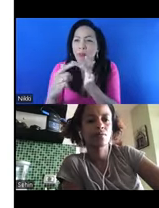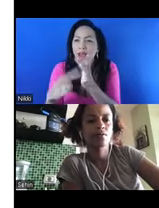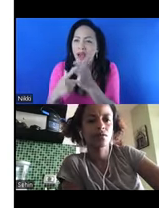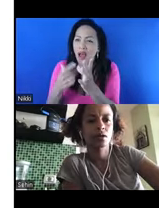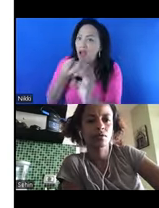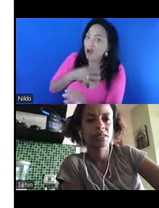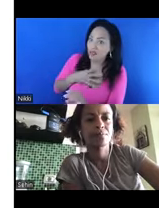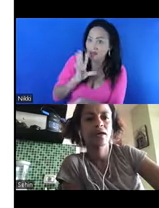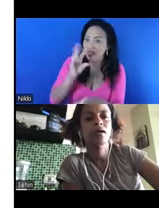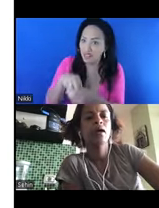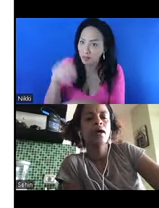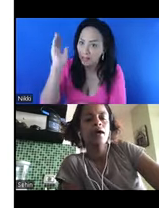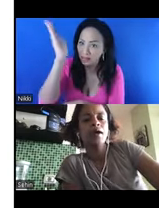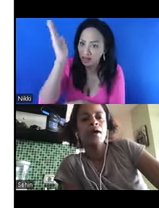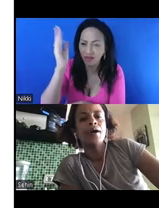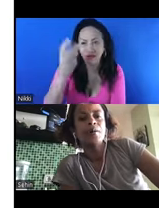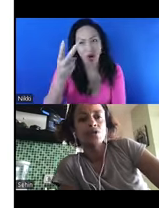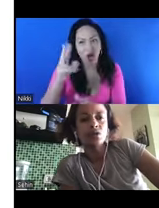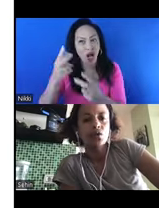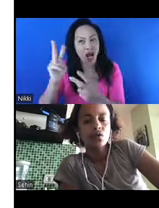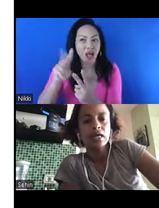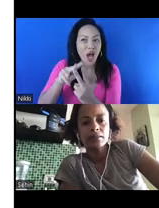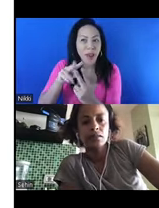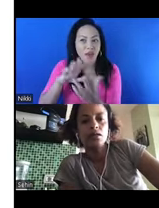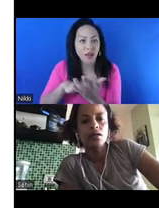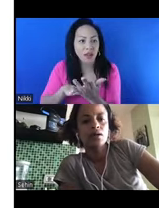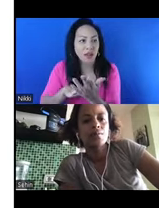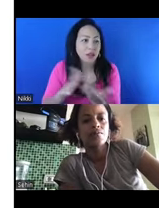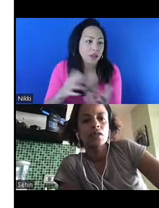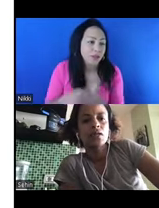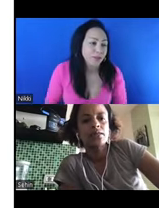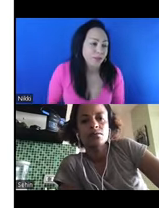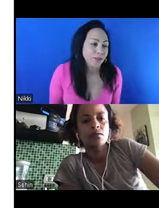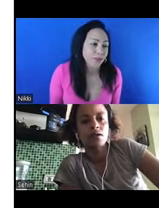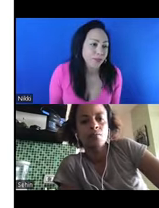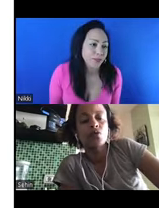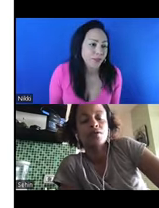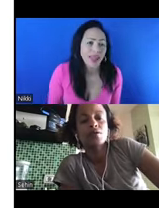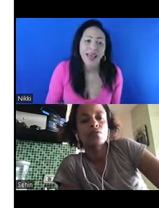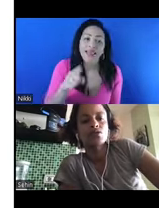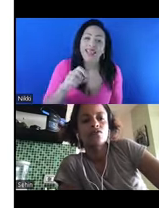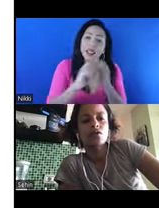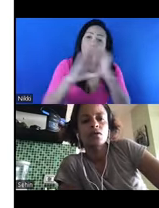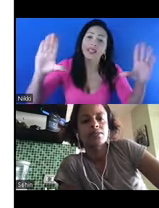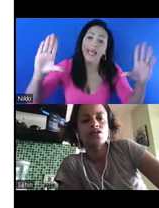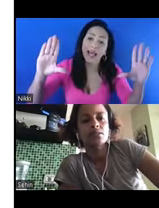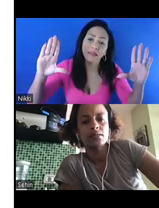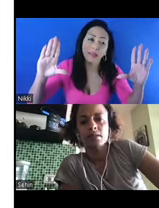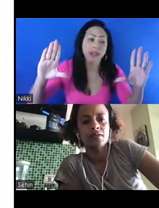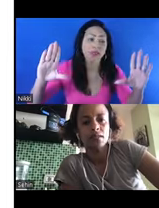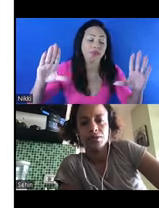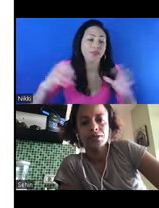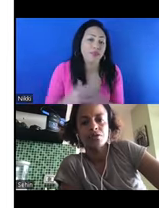a couple of months back. So decoloniality or the process of decolonization